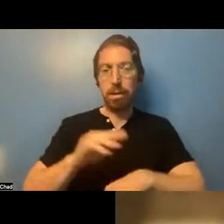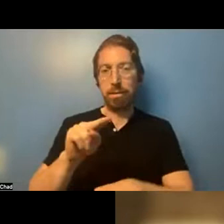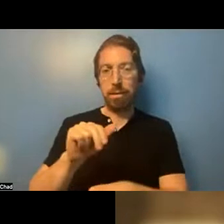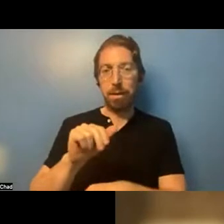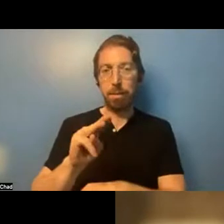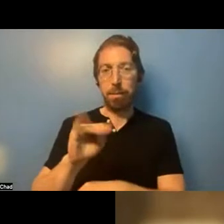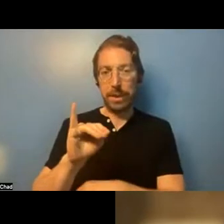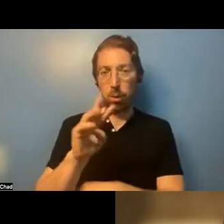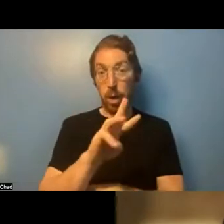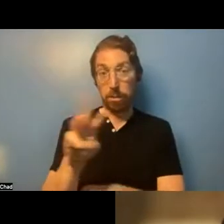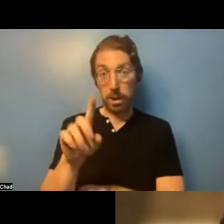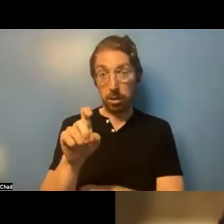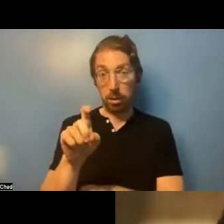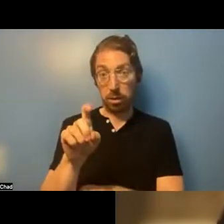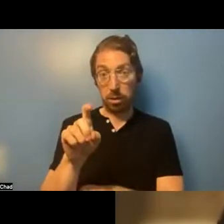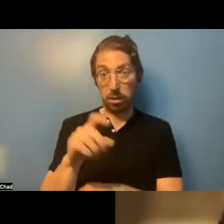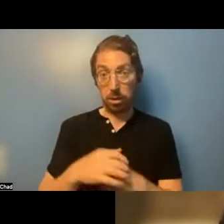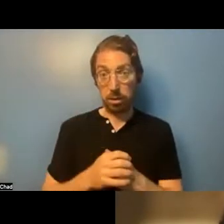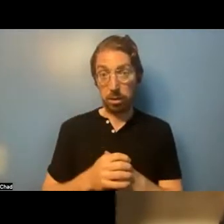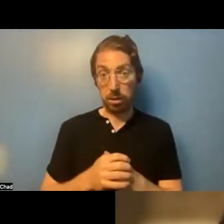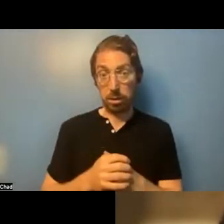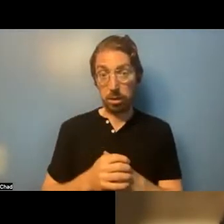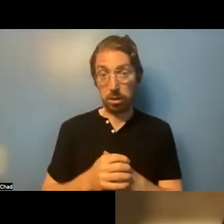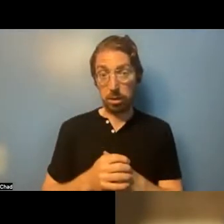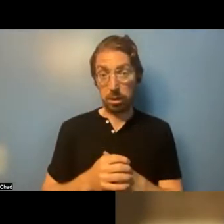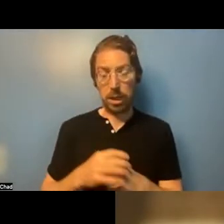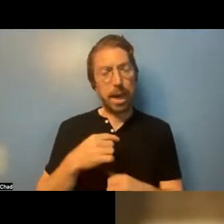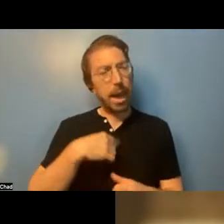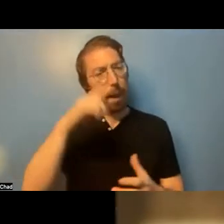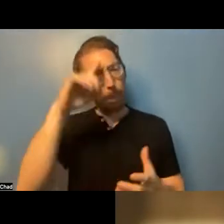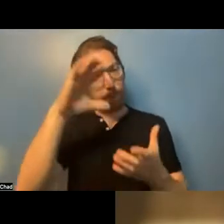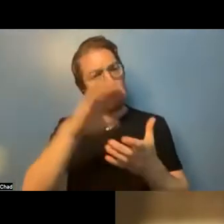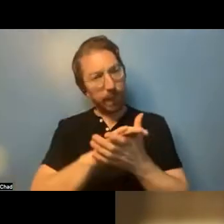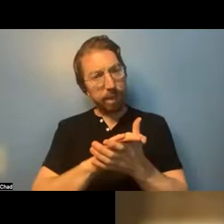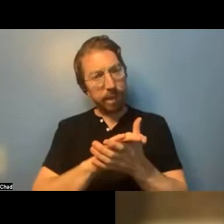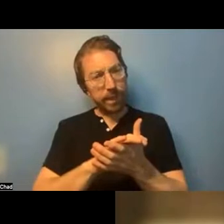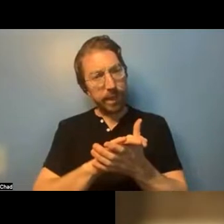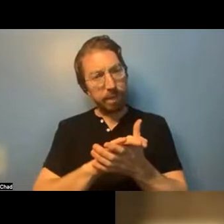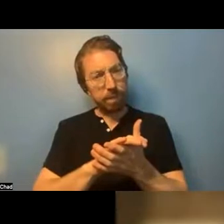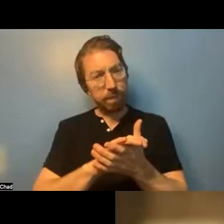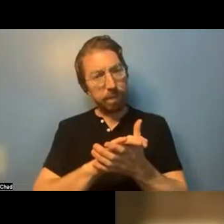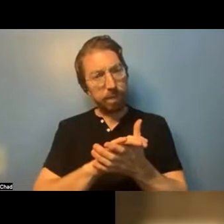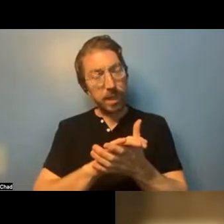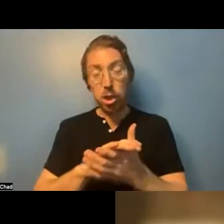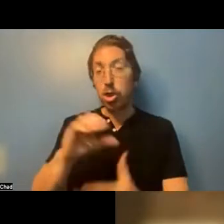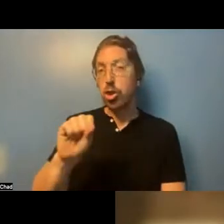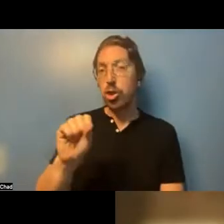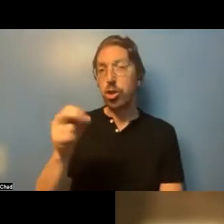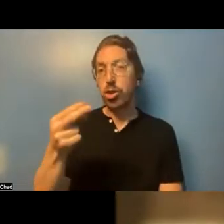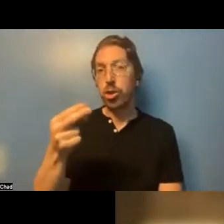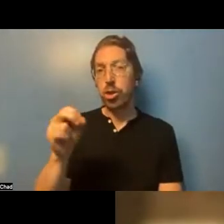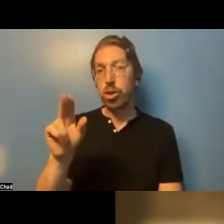I think, I believe that the answer is that they will be on the SHOUT website. Um,